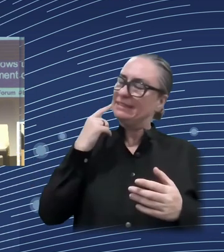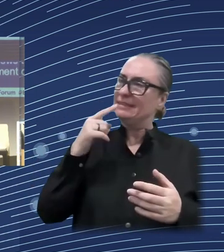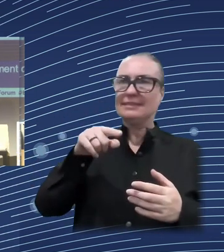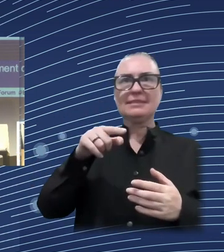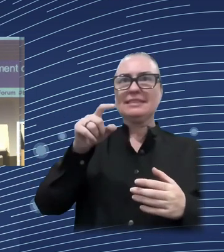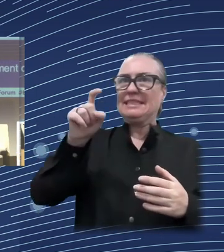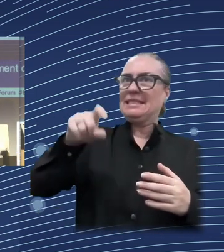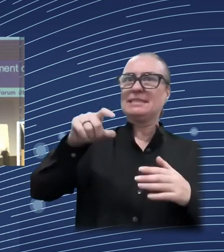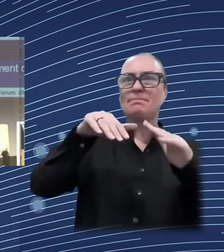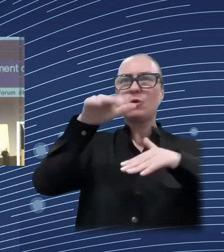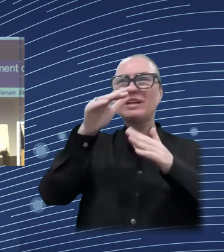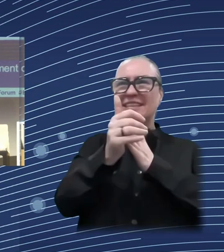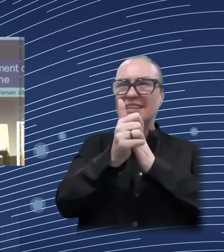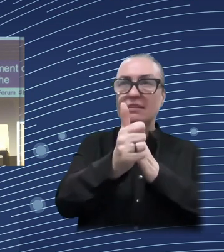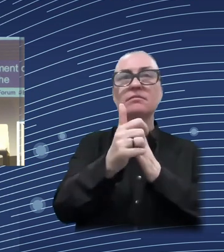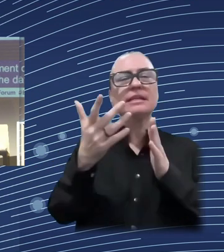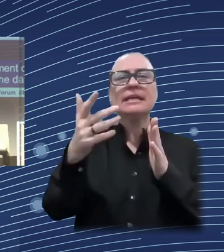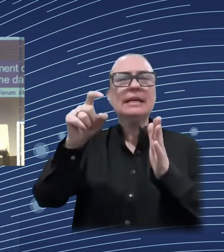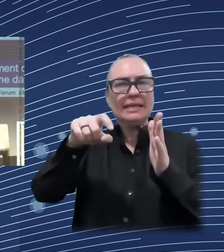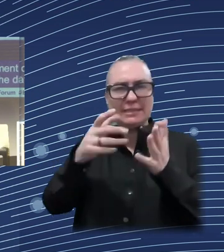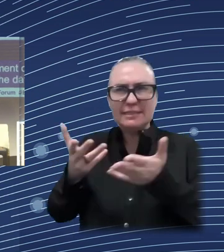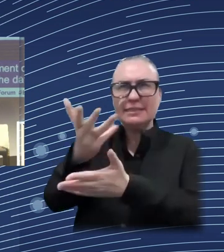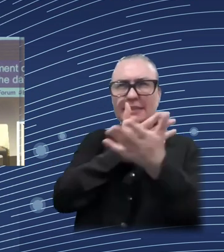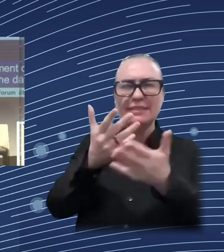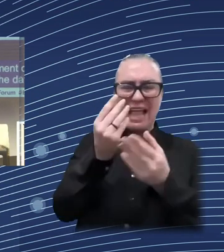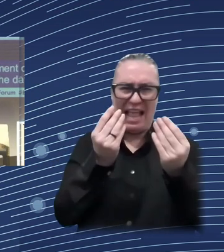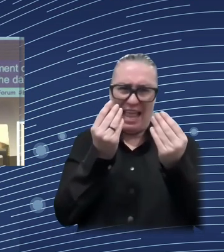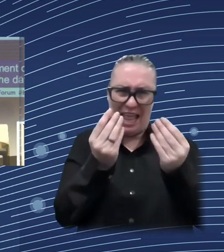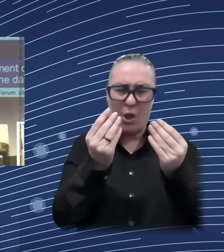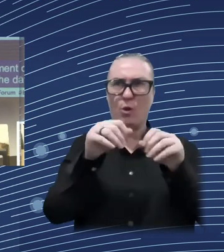The data remain an important stamping block.